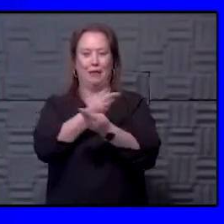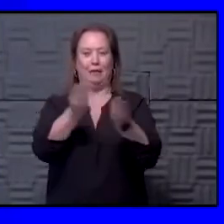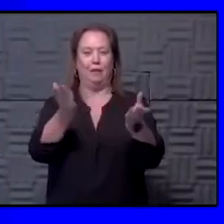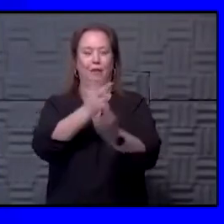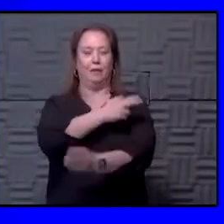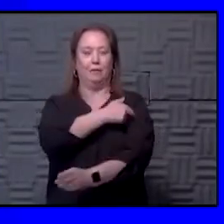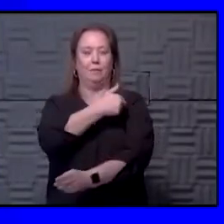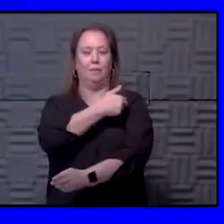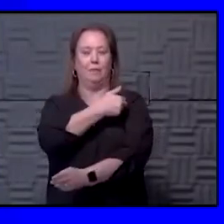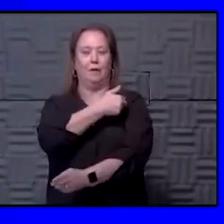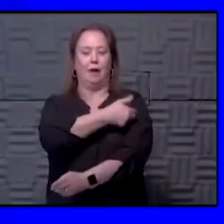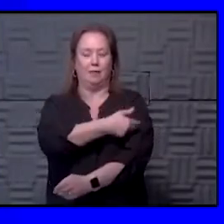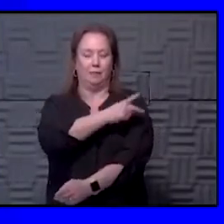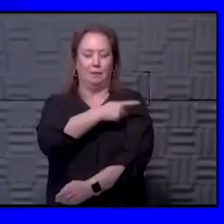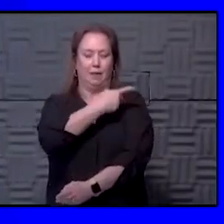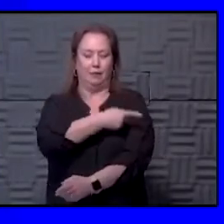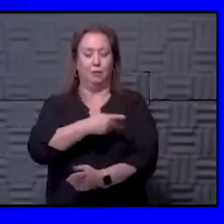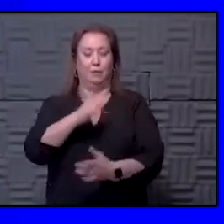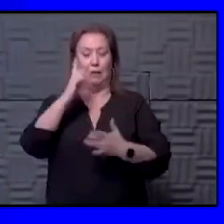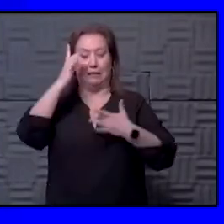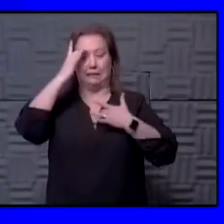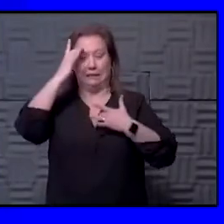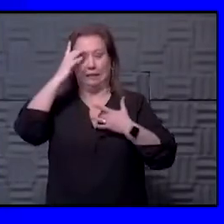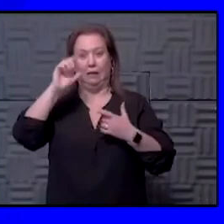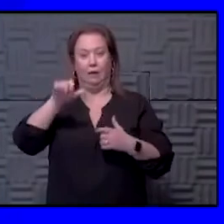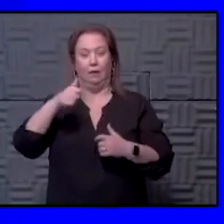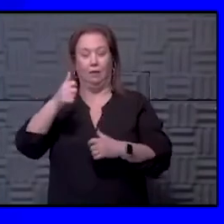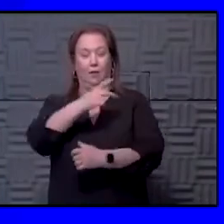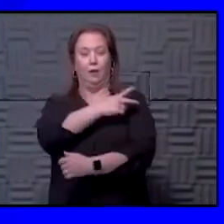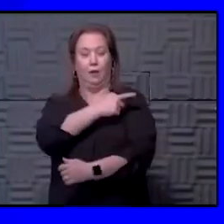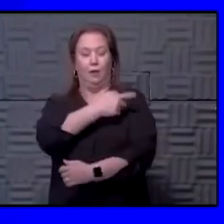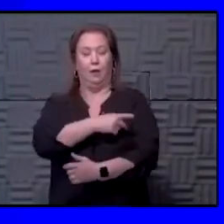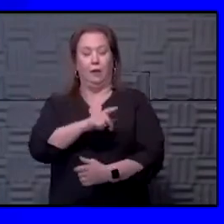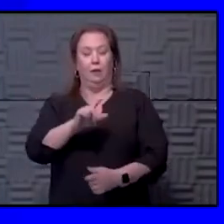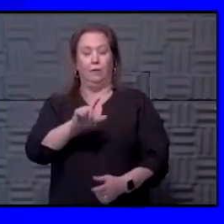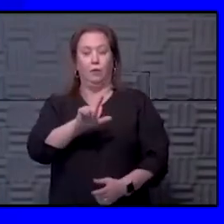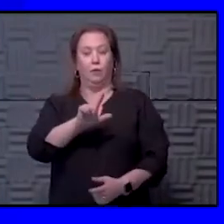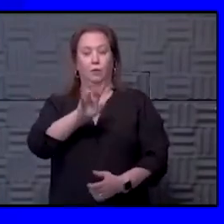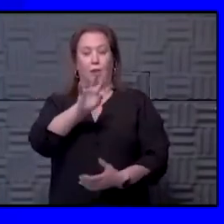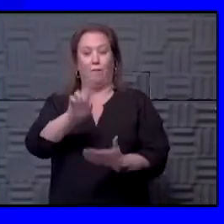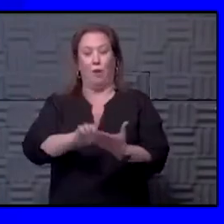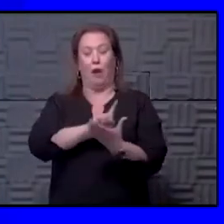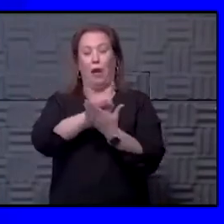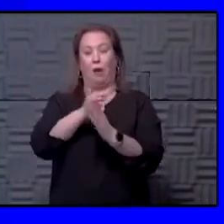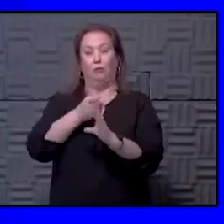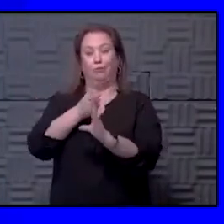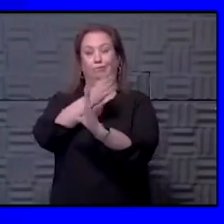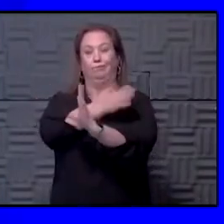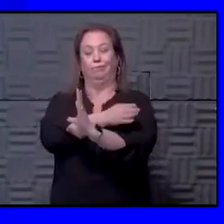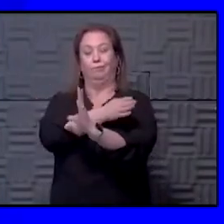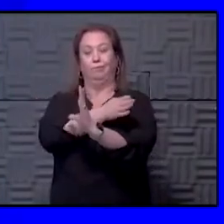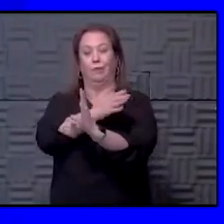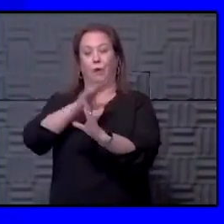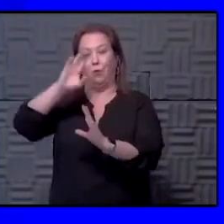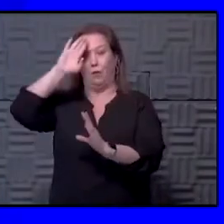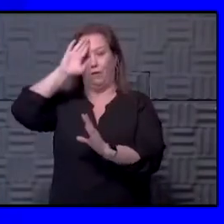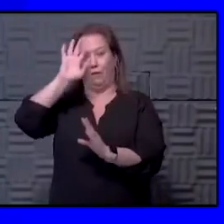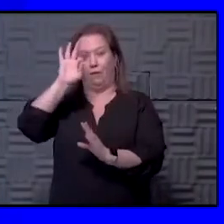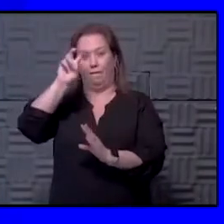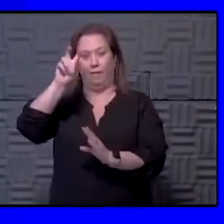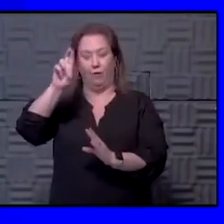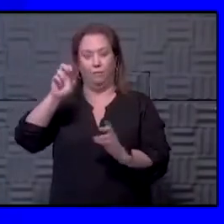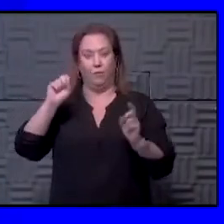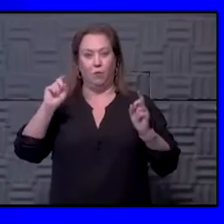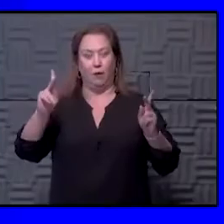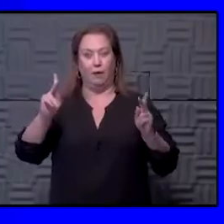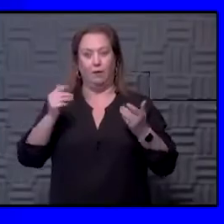patients, but patients who are in the hospital and ill for other reasons. I think as long as you are 24 hours out or more from a fever, I think you're okay